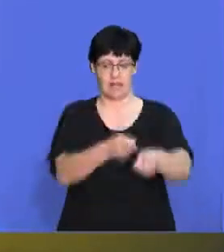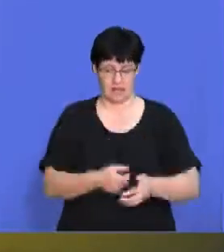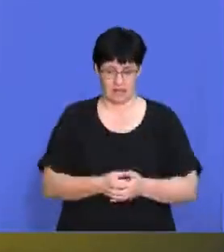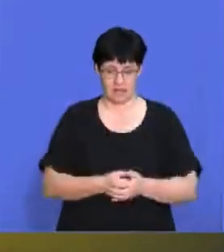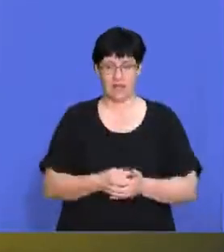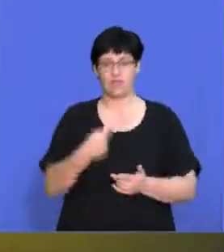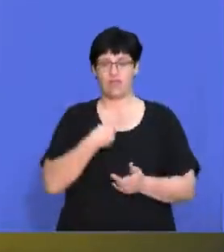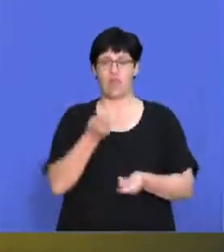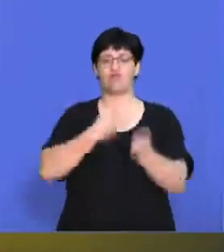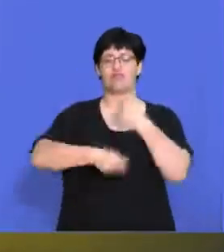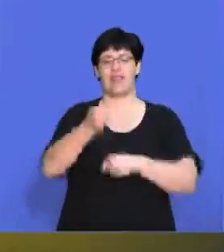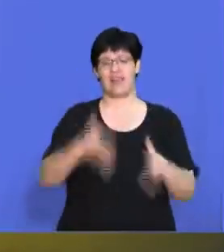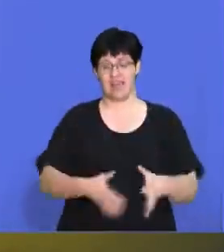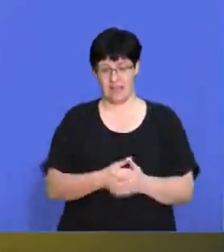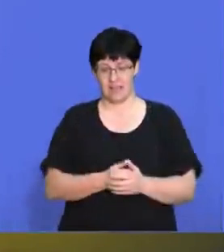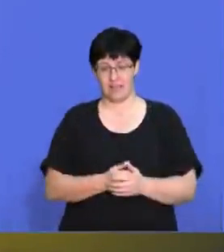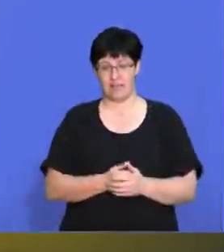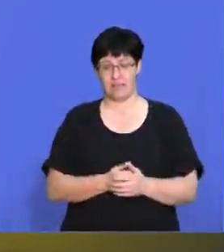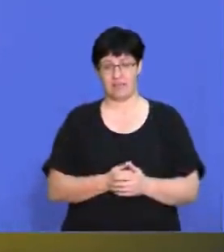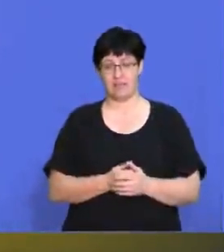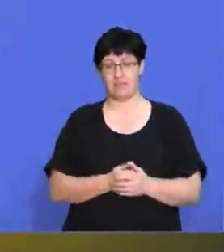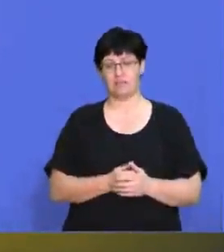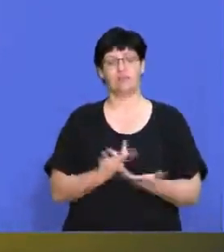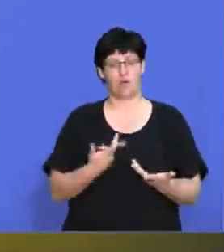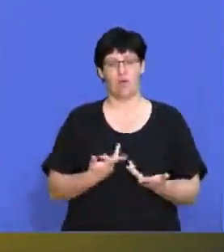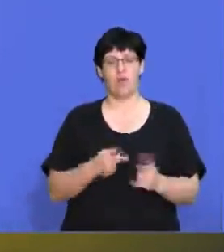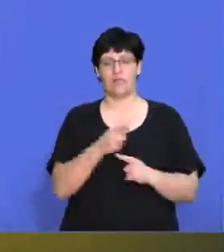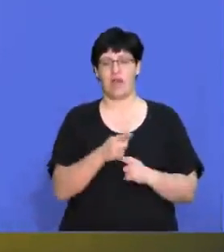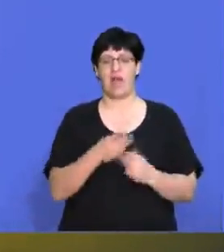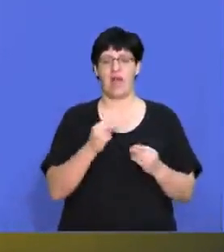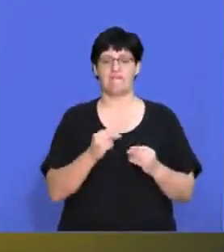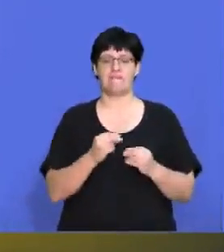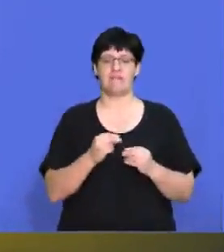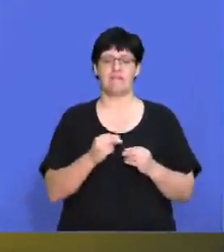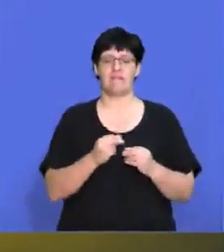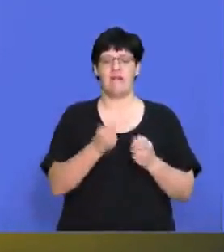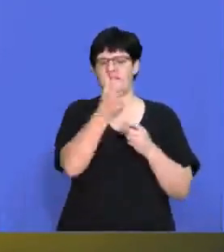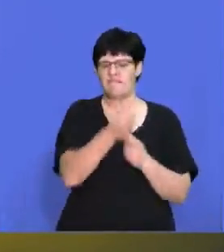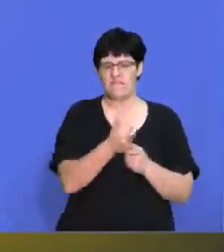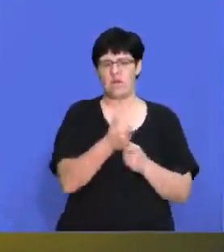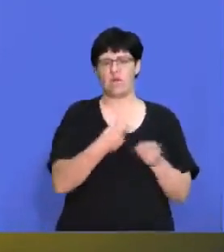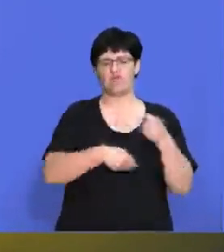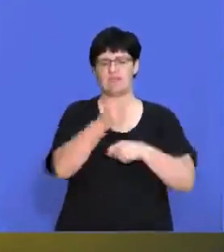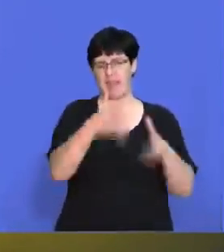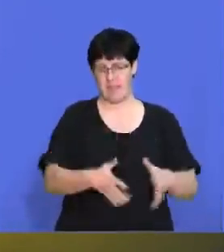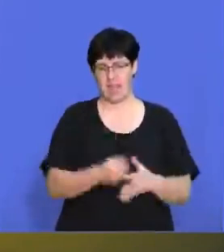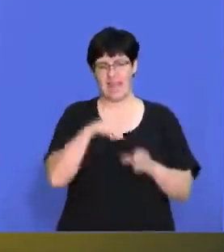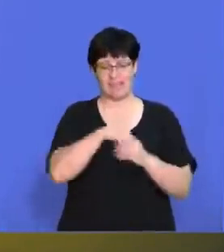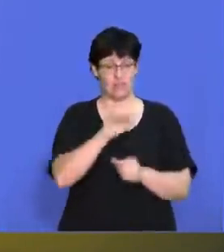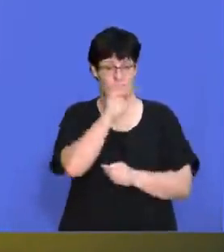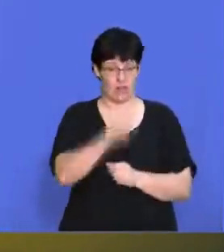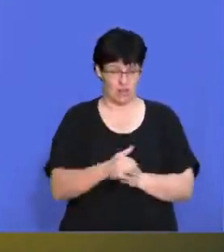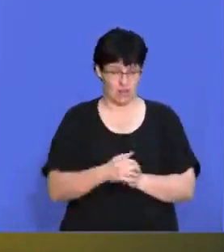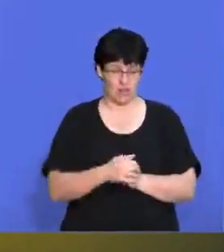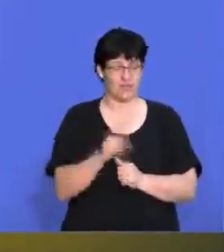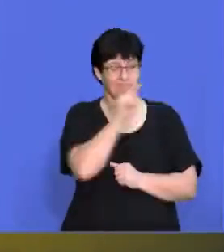retailers as an example, there's essentially only a handful of retailers in South Africa. They've got a